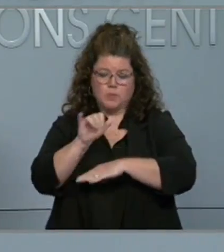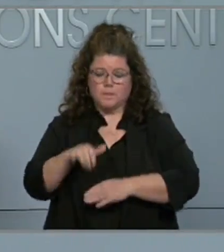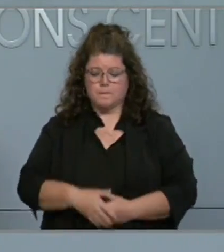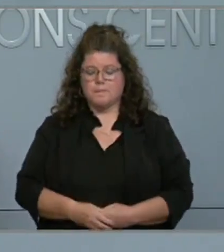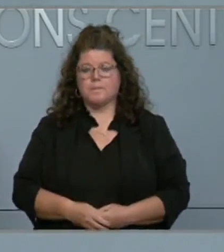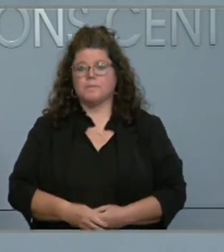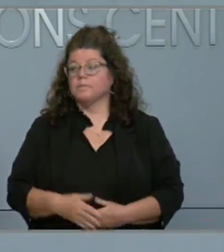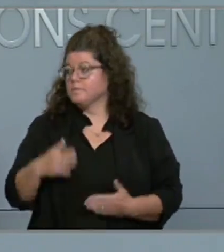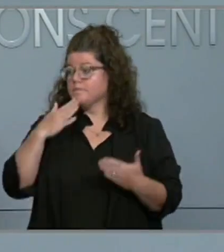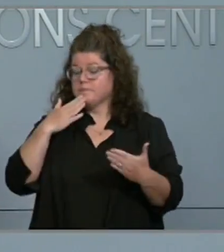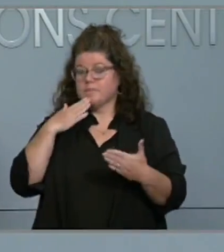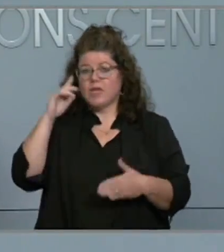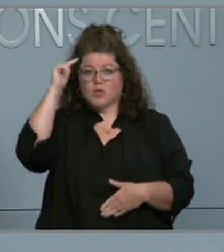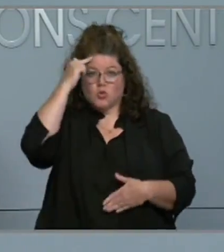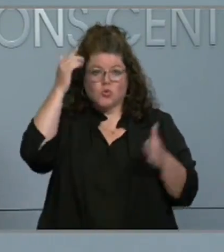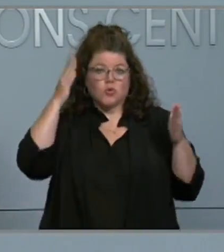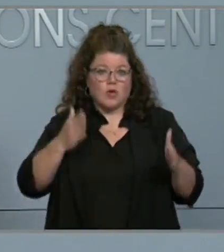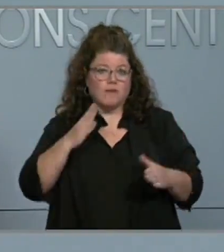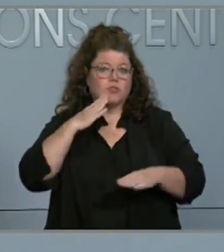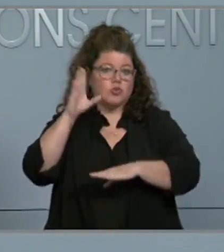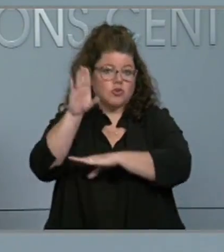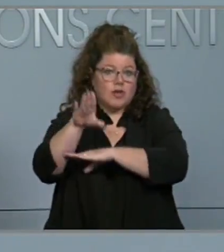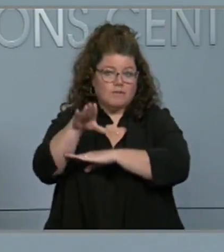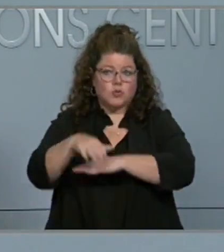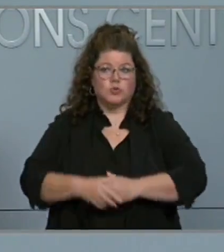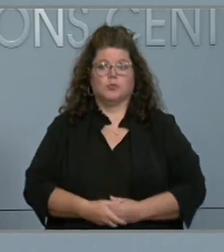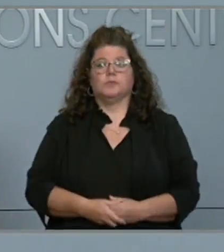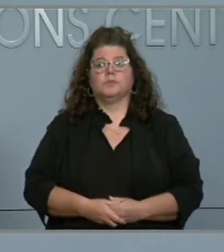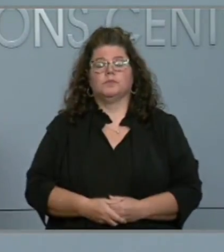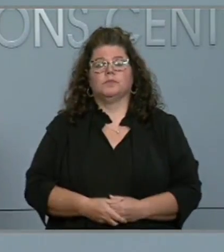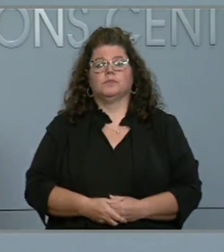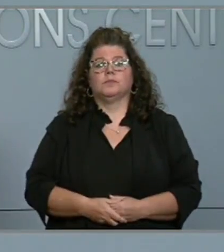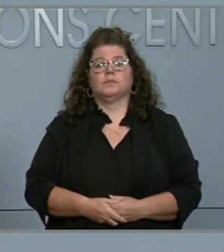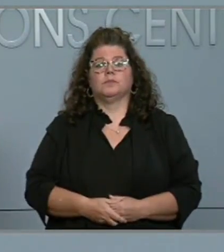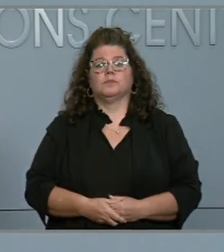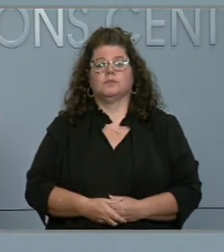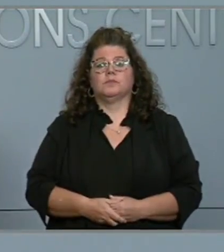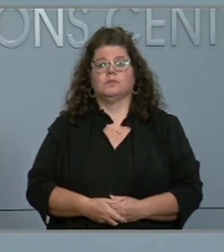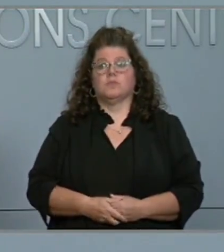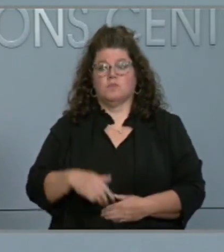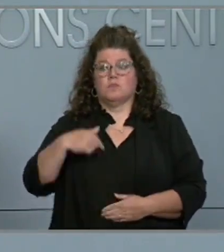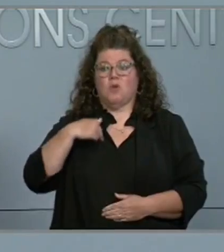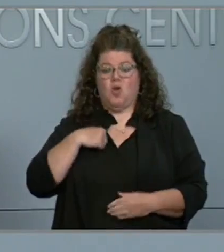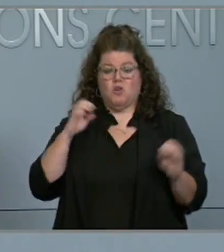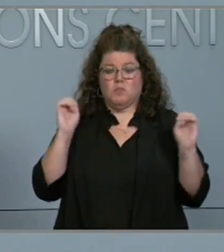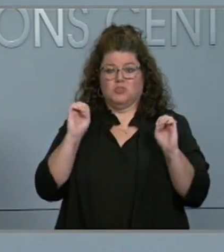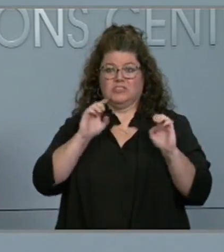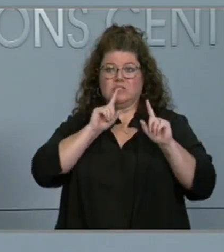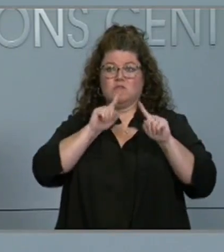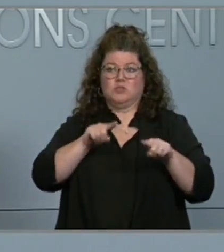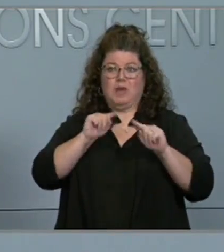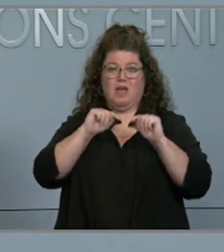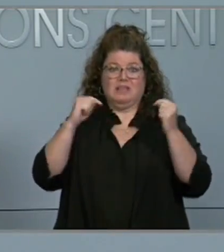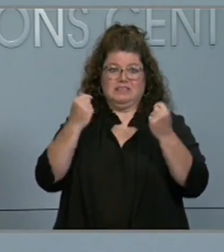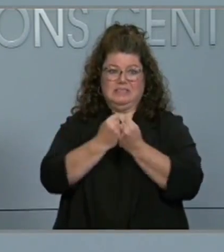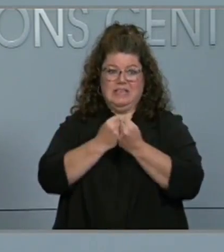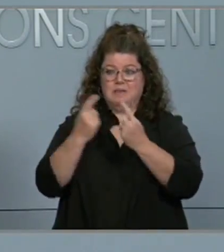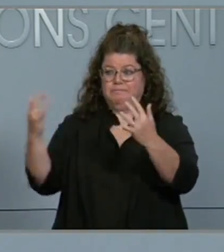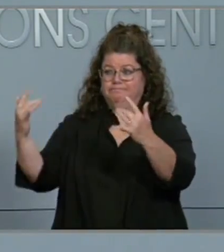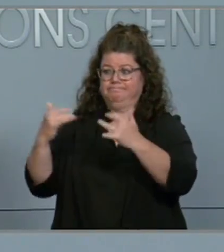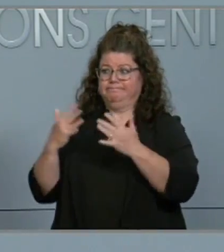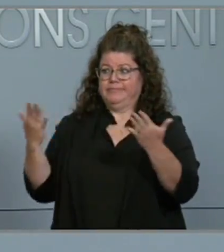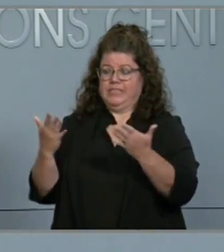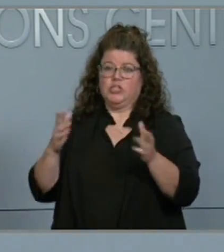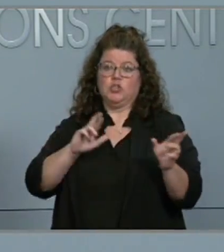Thank you, Governor Cooper. Good afternoon, everyone. The State Emergency Response Team remains activated here at the State EOC